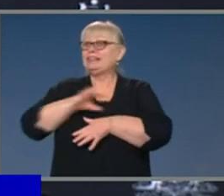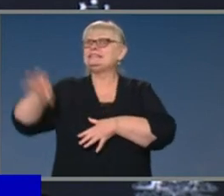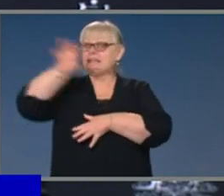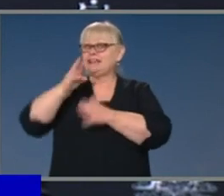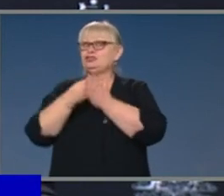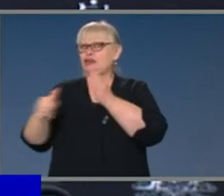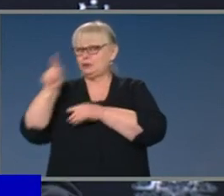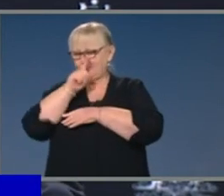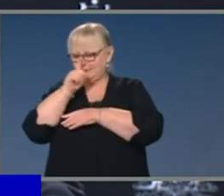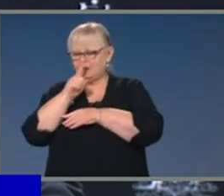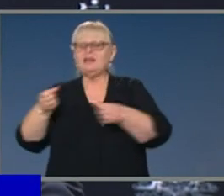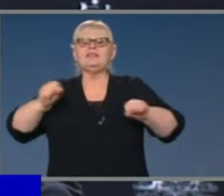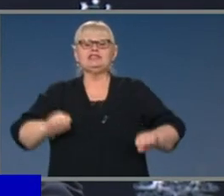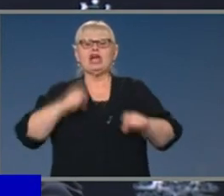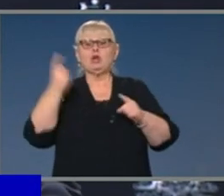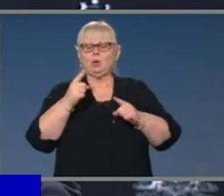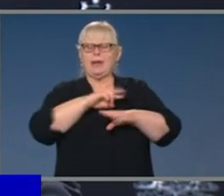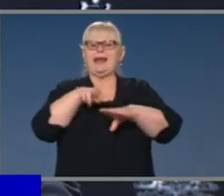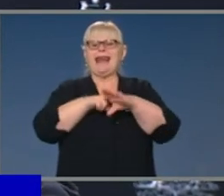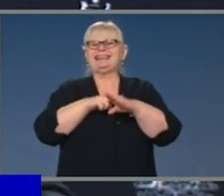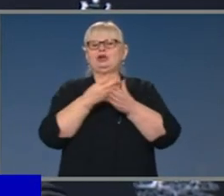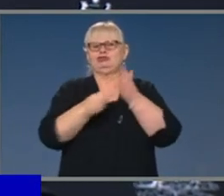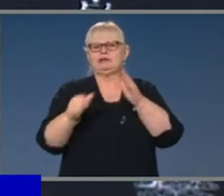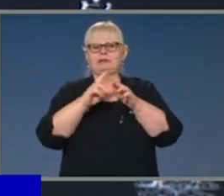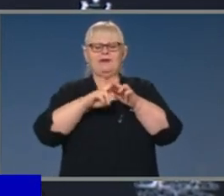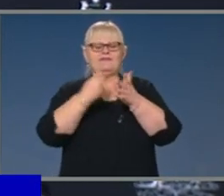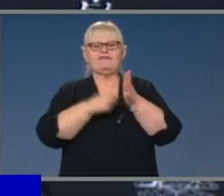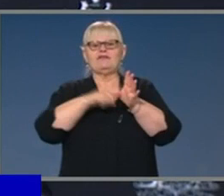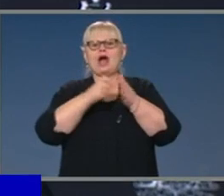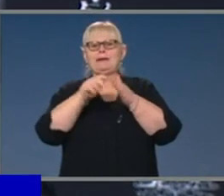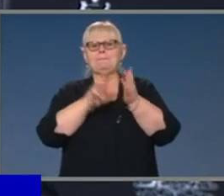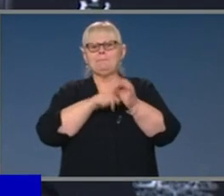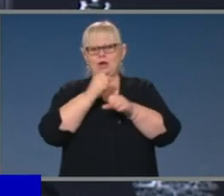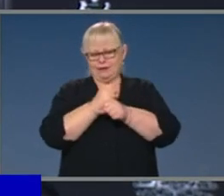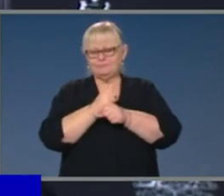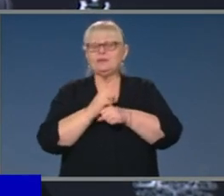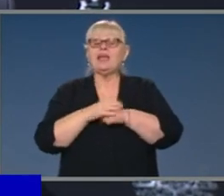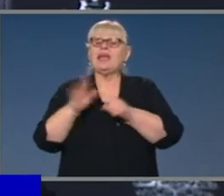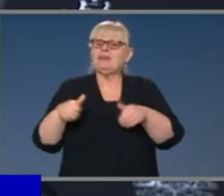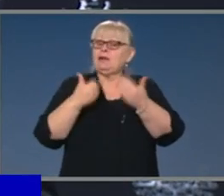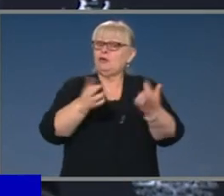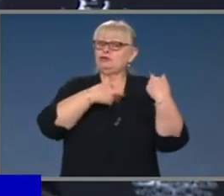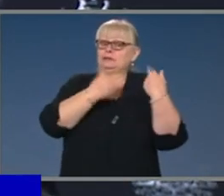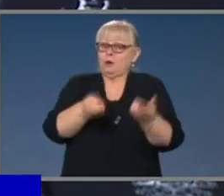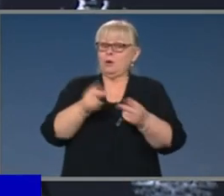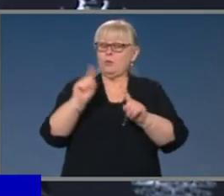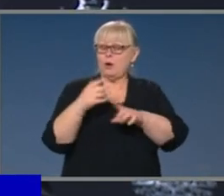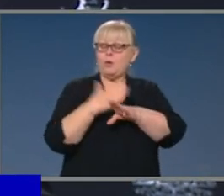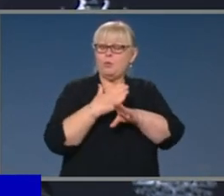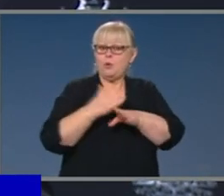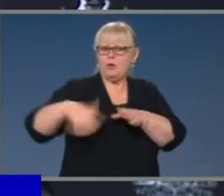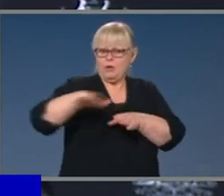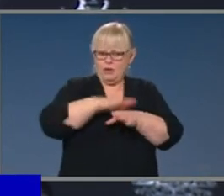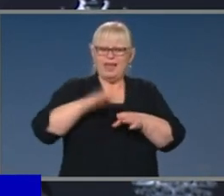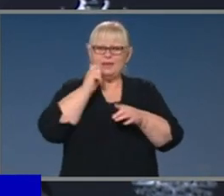Minister Frydenberg, has also been tasked, as we flagged, to do work that will report at the end of